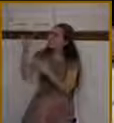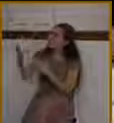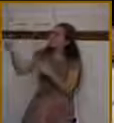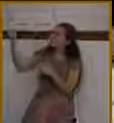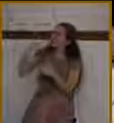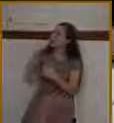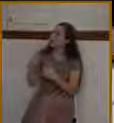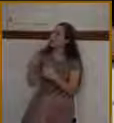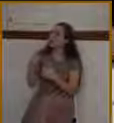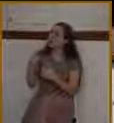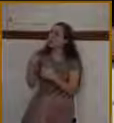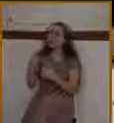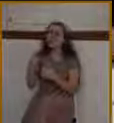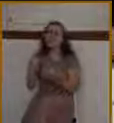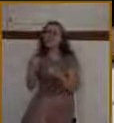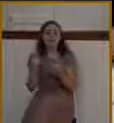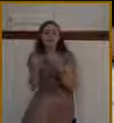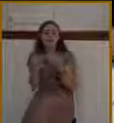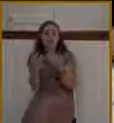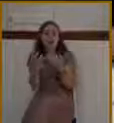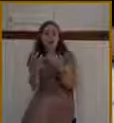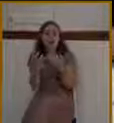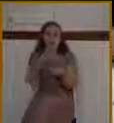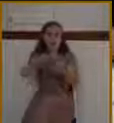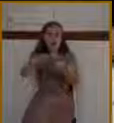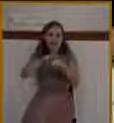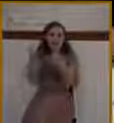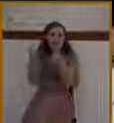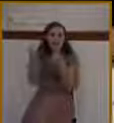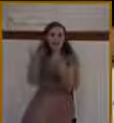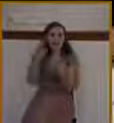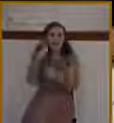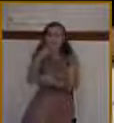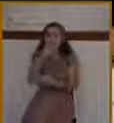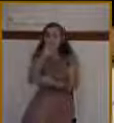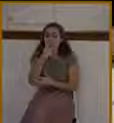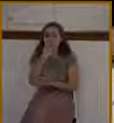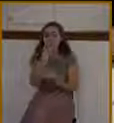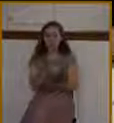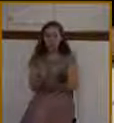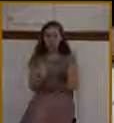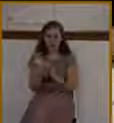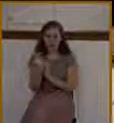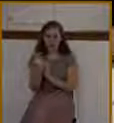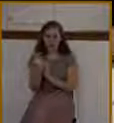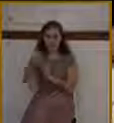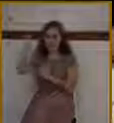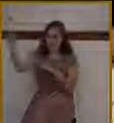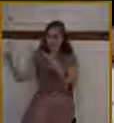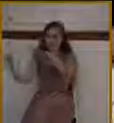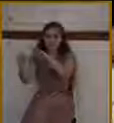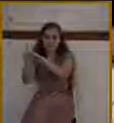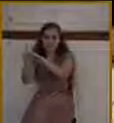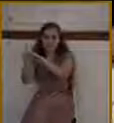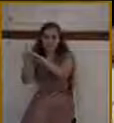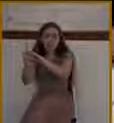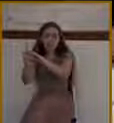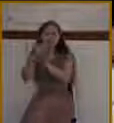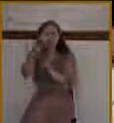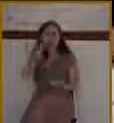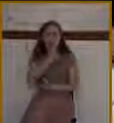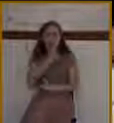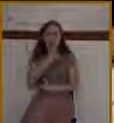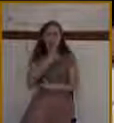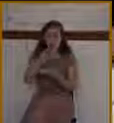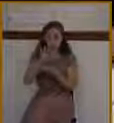nation is messianic. And notice where he says, and I will fill this house with glory. In verse 9, the glory of this house, the